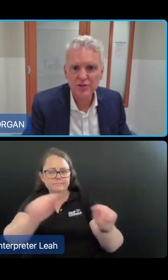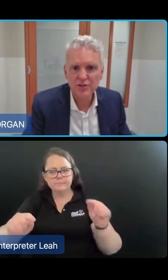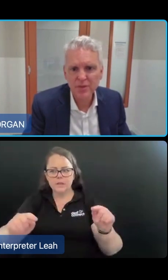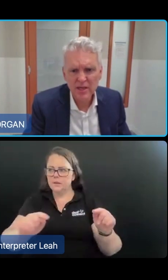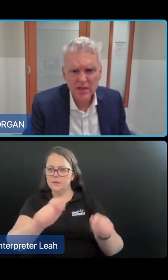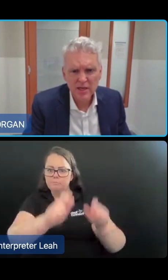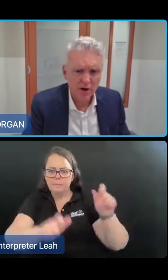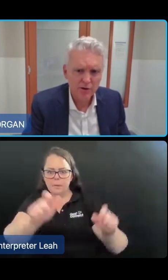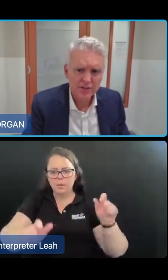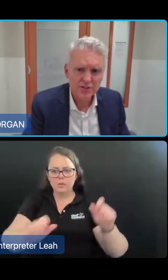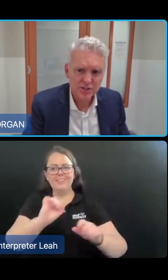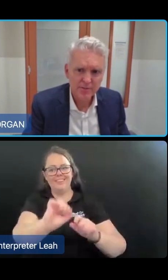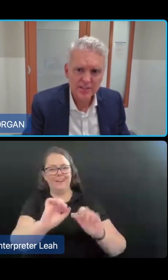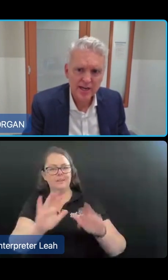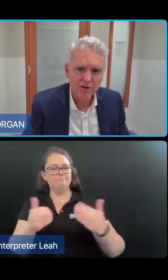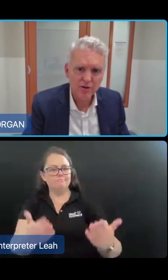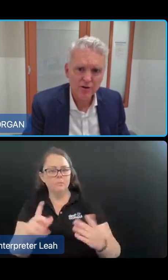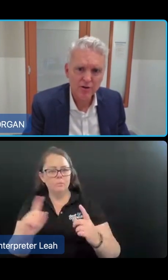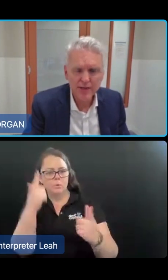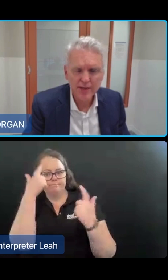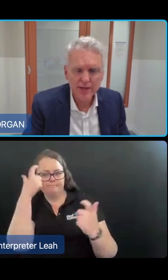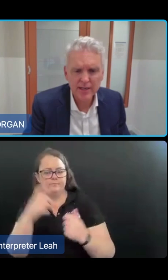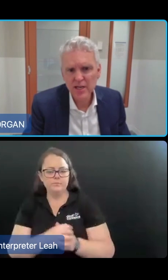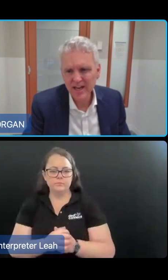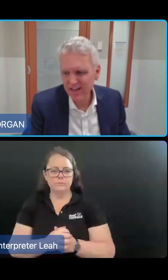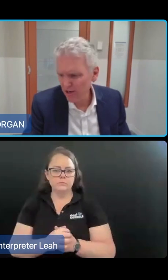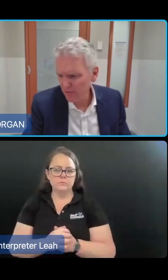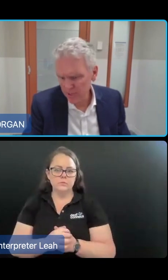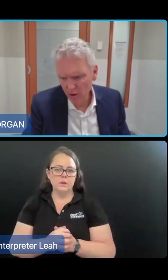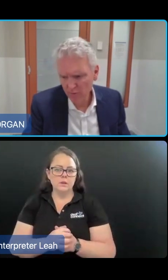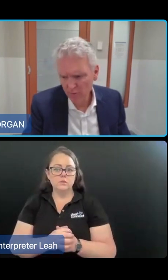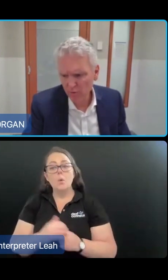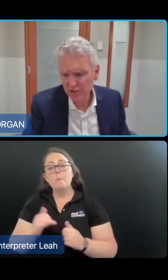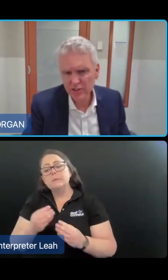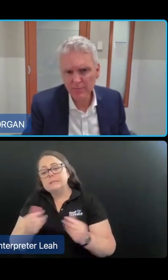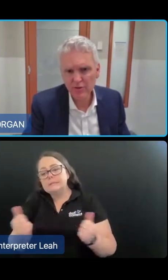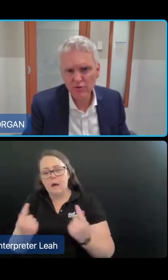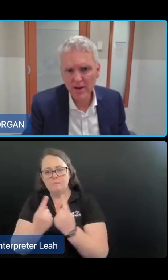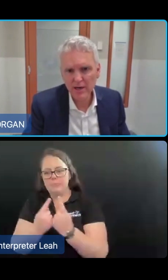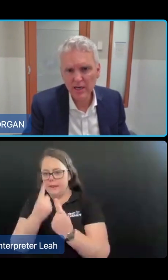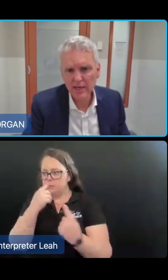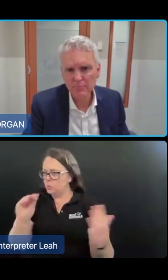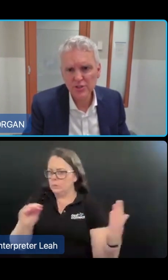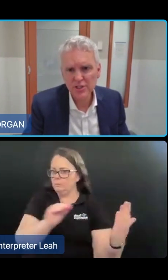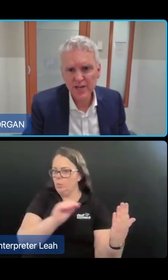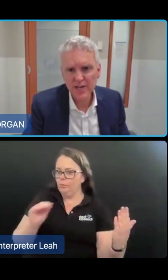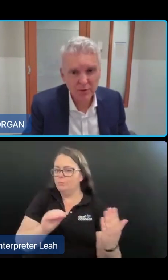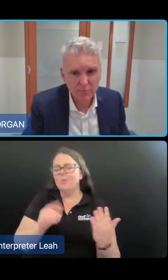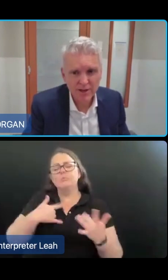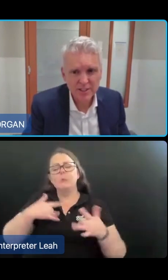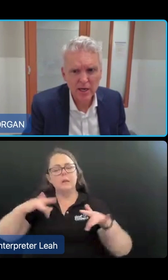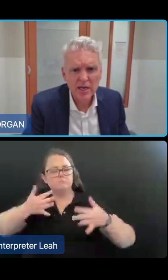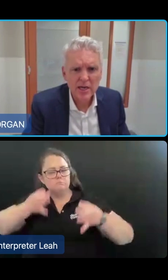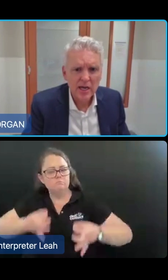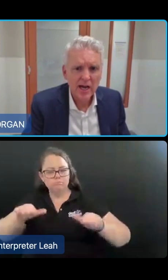transition. But no decisions have been taken on that at this stage. And again, I'm seeing a lot of questions coming through about CHSP